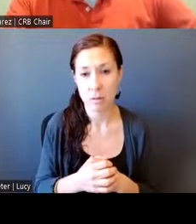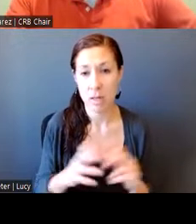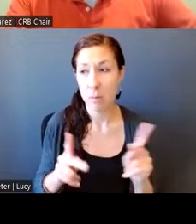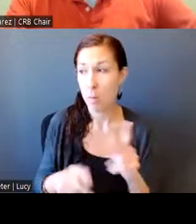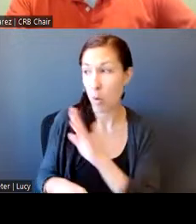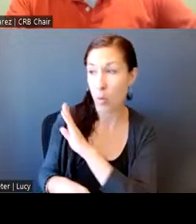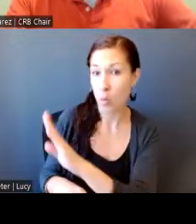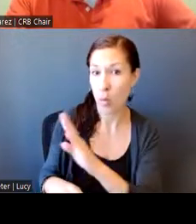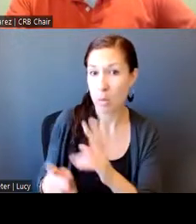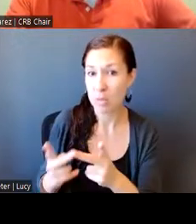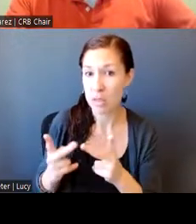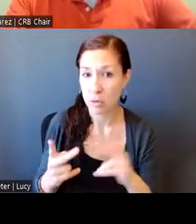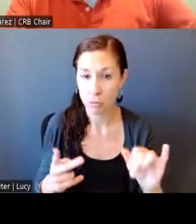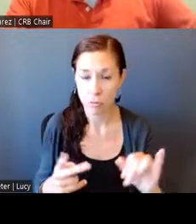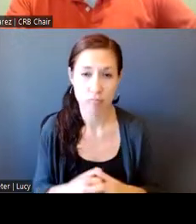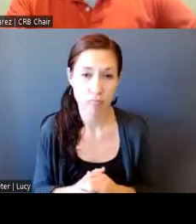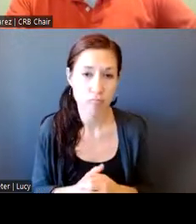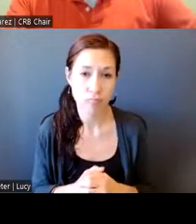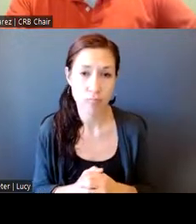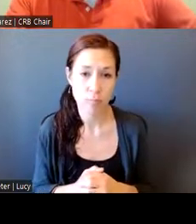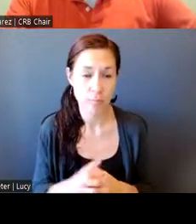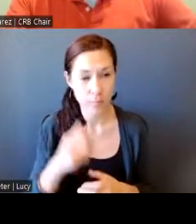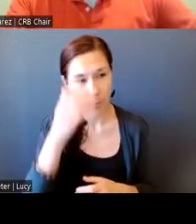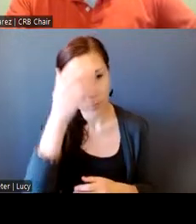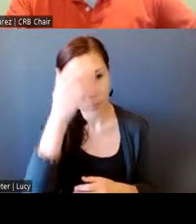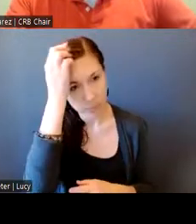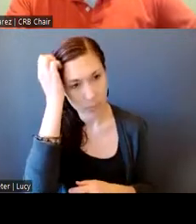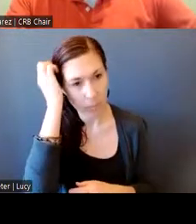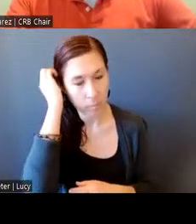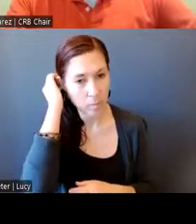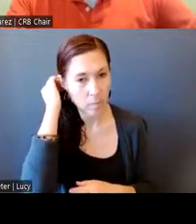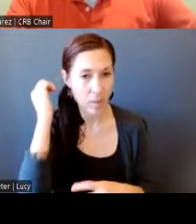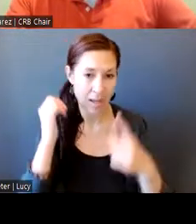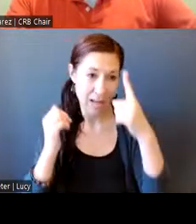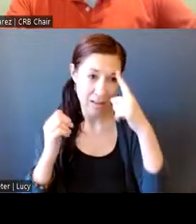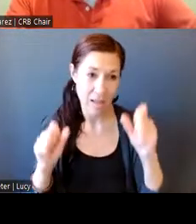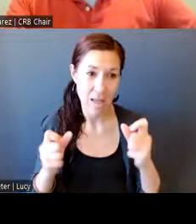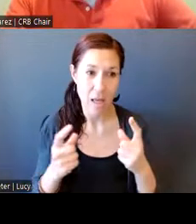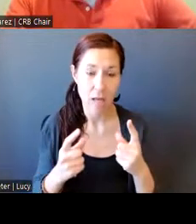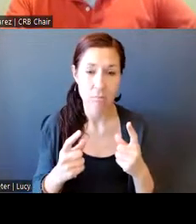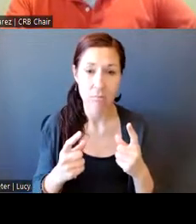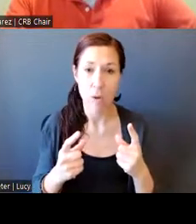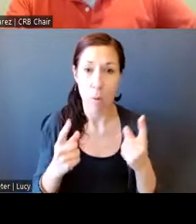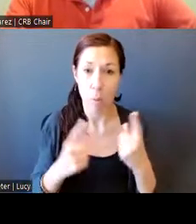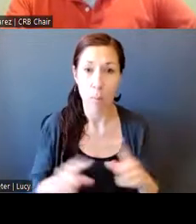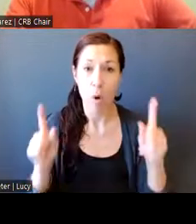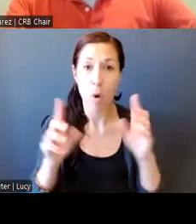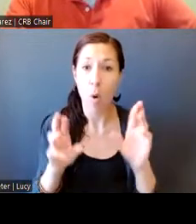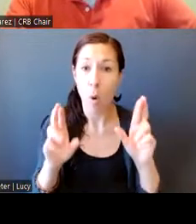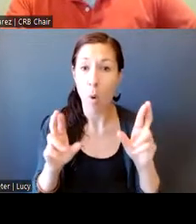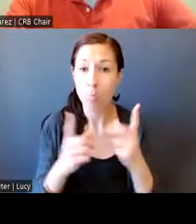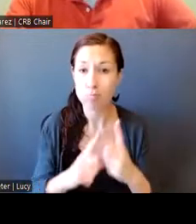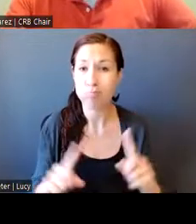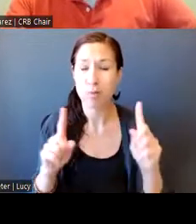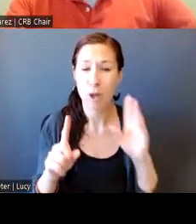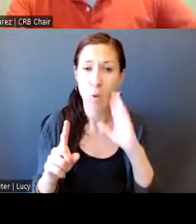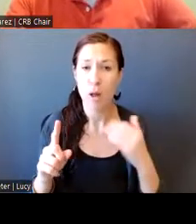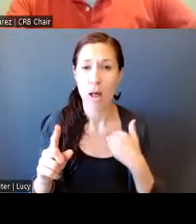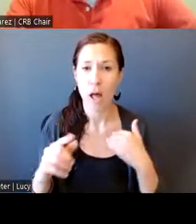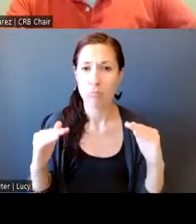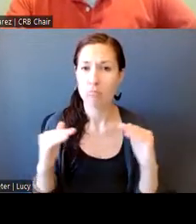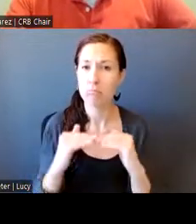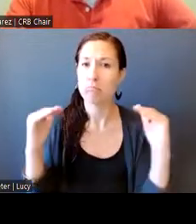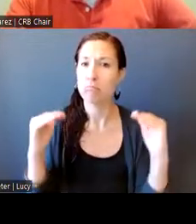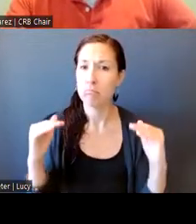position. Uh, and I think we can achieve some justice. We, we, we certainly need to. It's overdue.